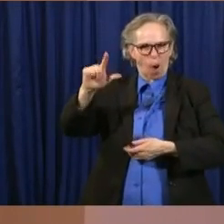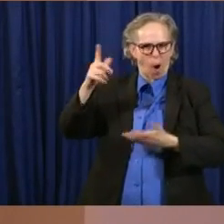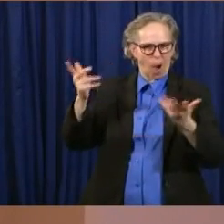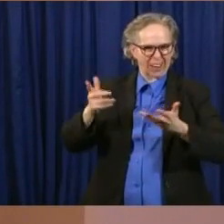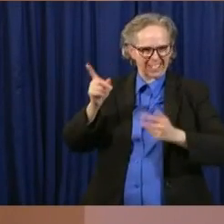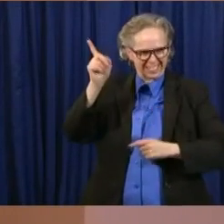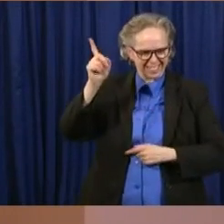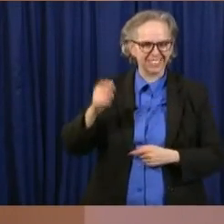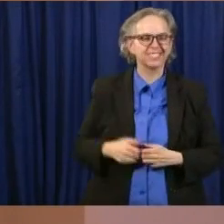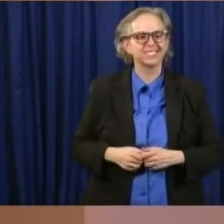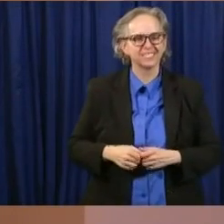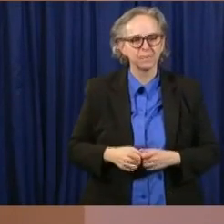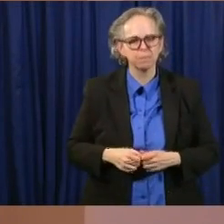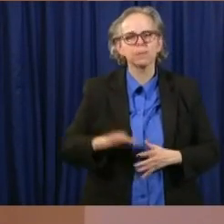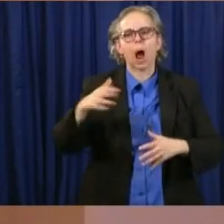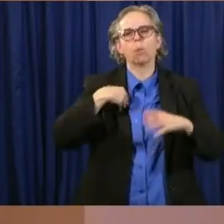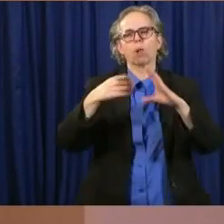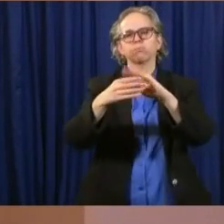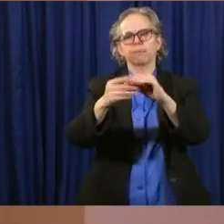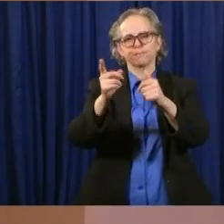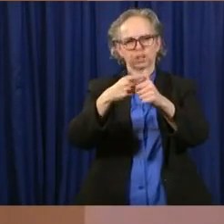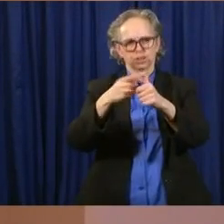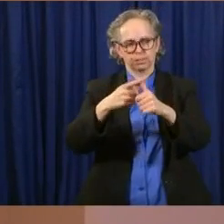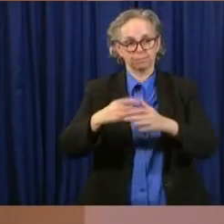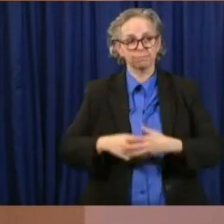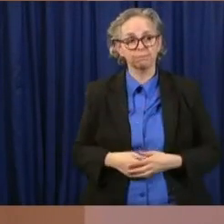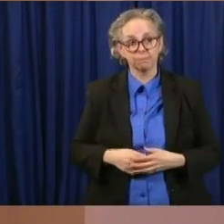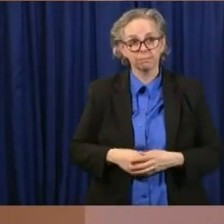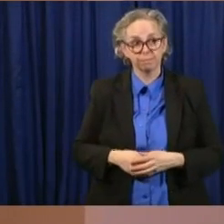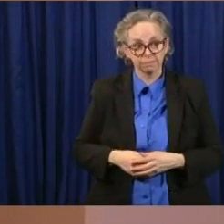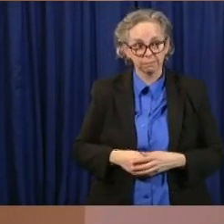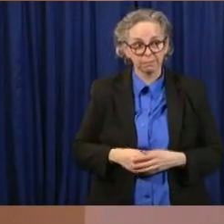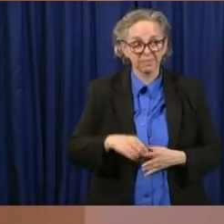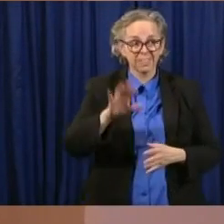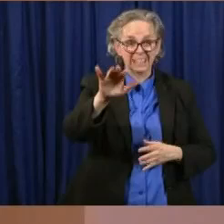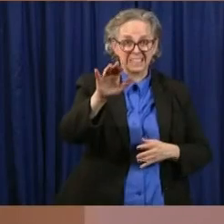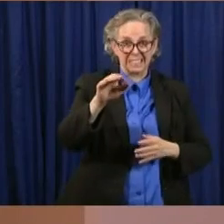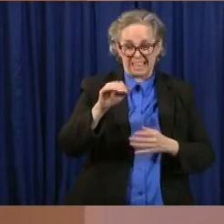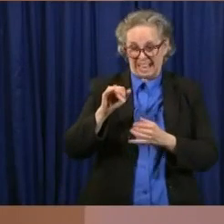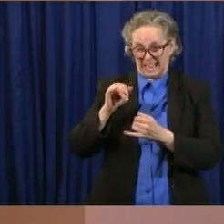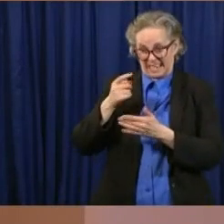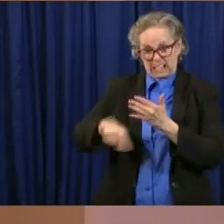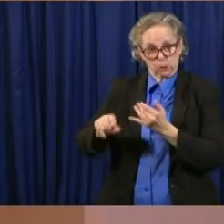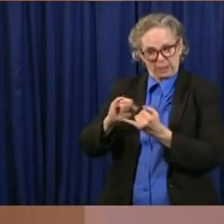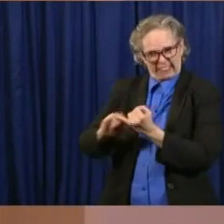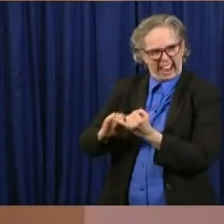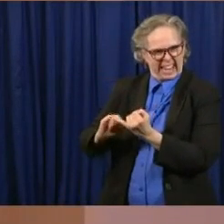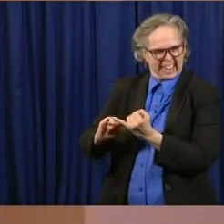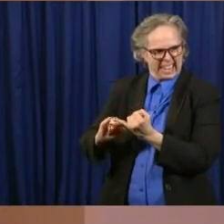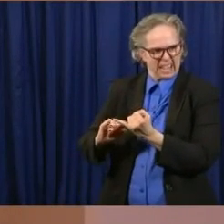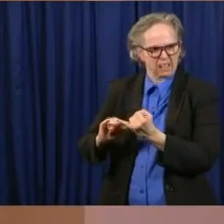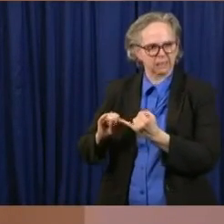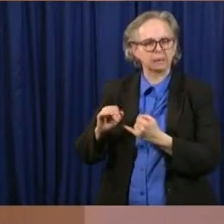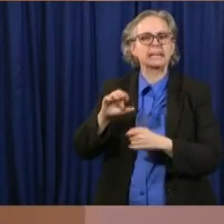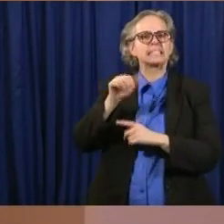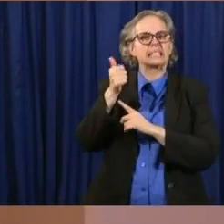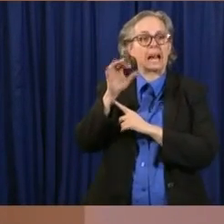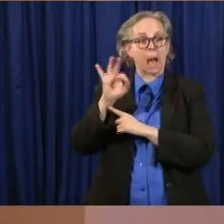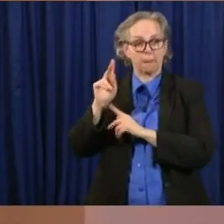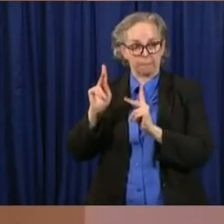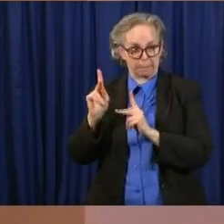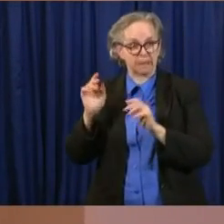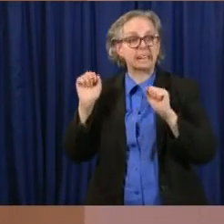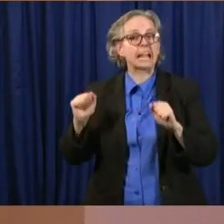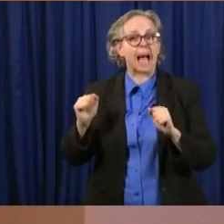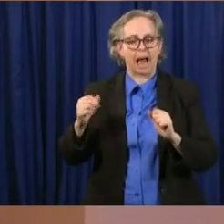end of next week, they promised that people could apply. that will help create some efficiency by at least getting the applications in, in, in place.